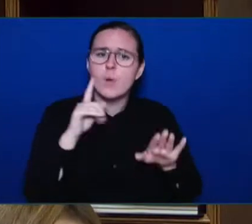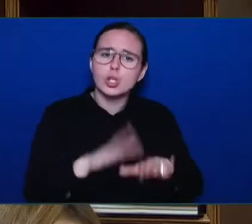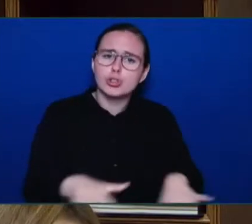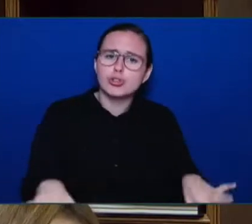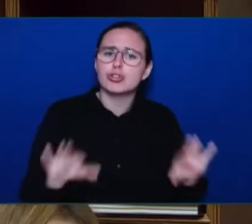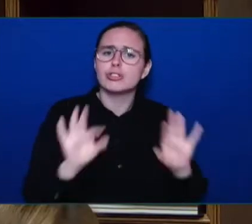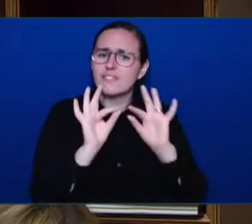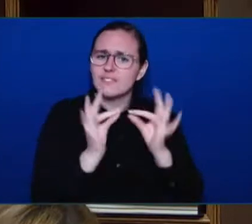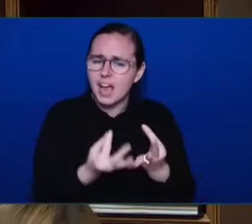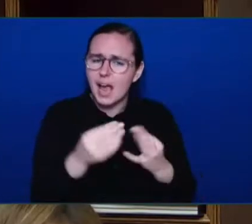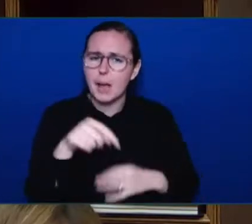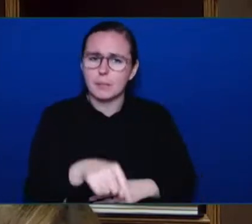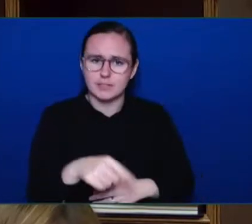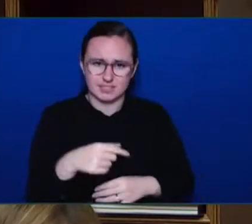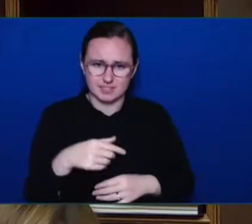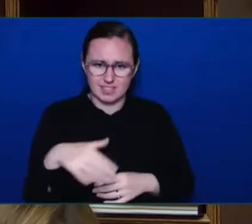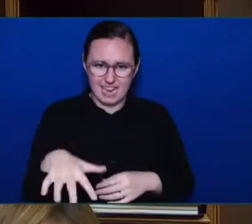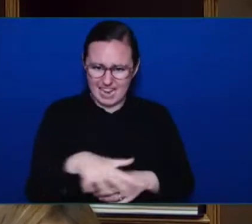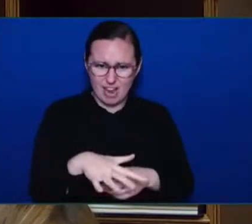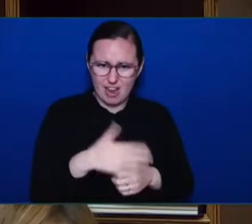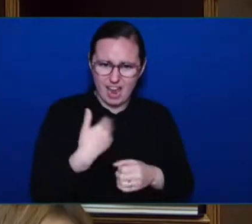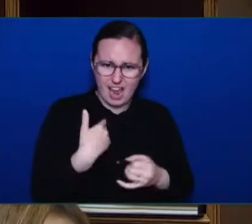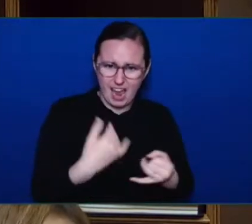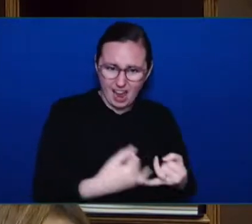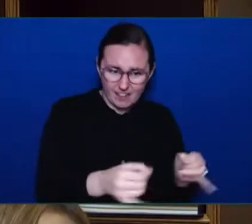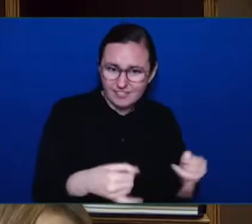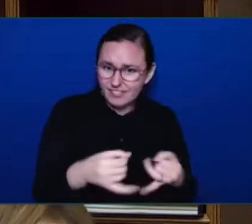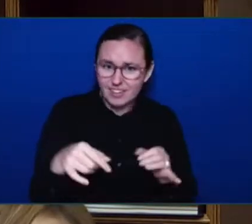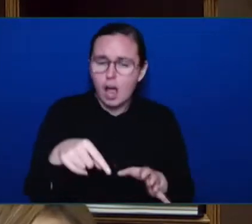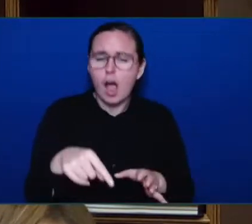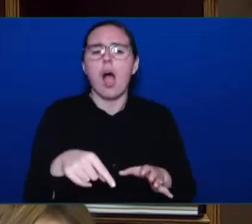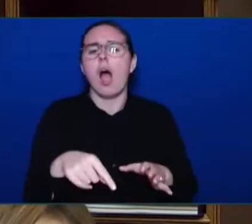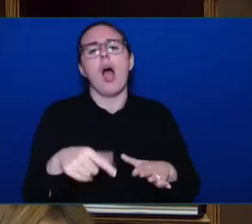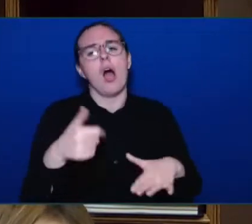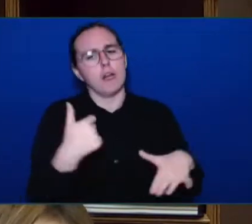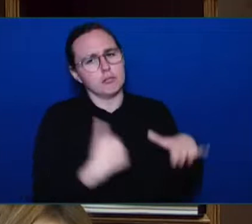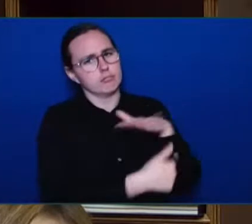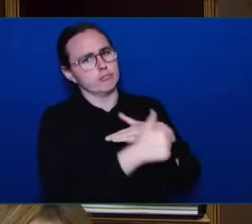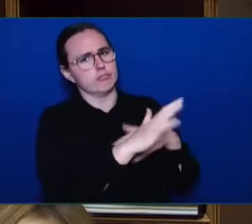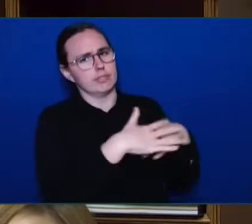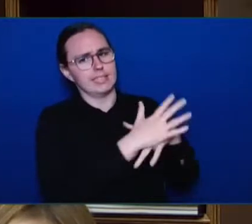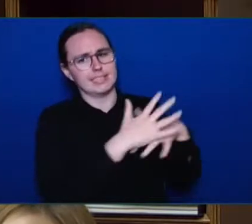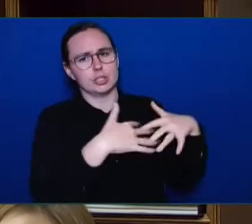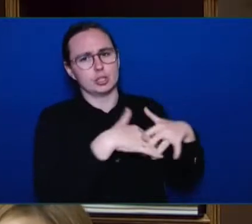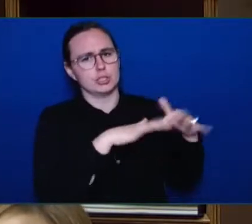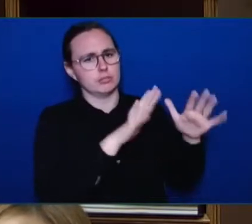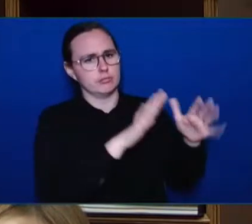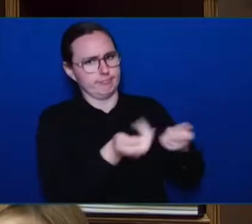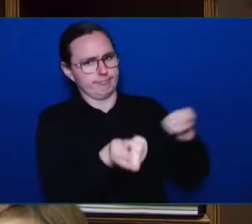nations. You know, this is work we're doing every single day, Honourable Speaker, and we're going to keep doing that.